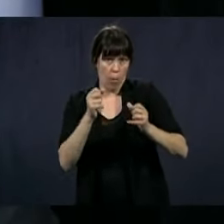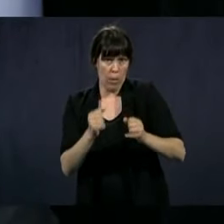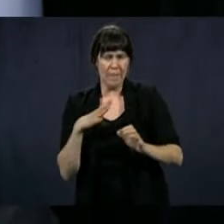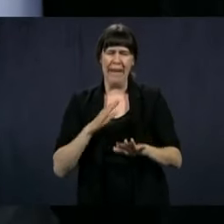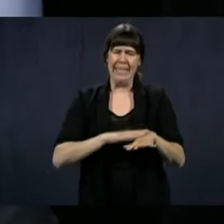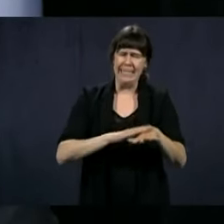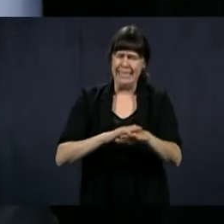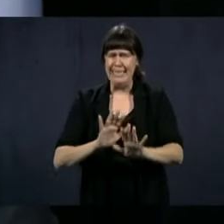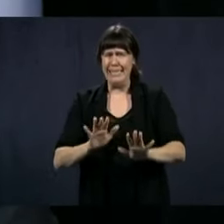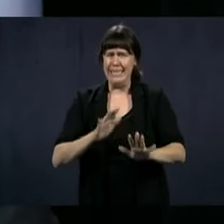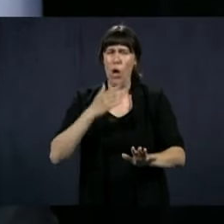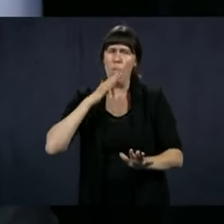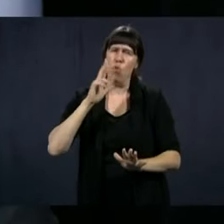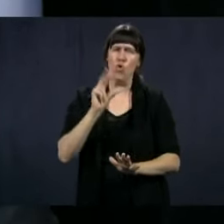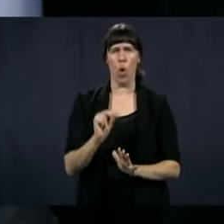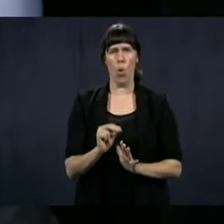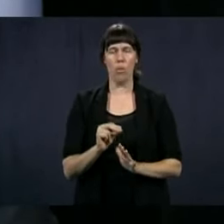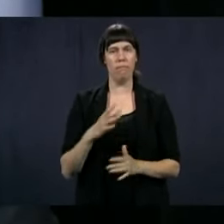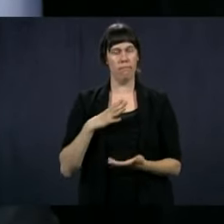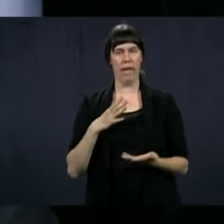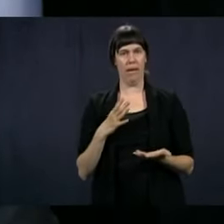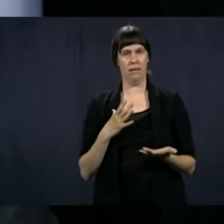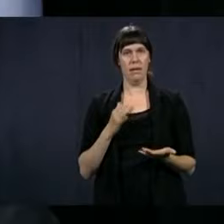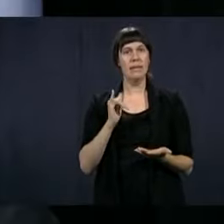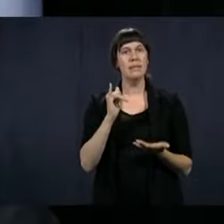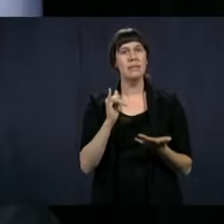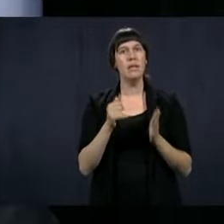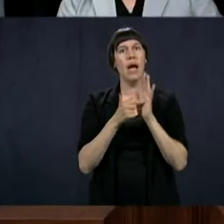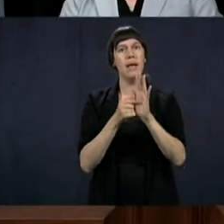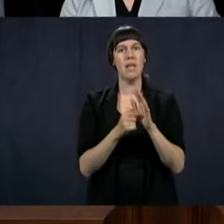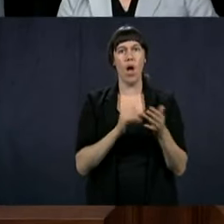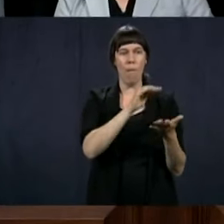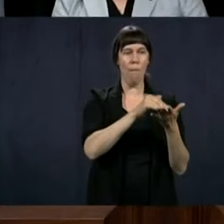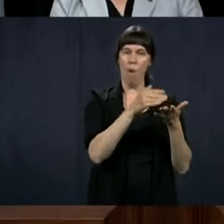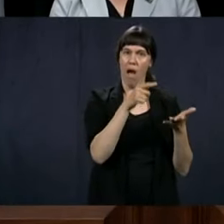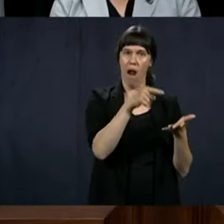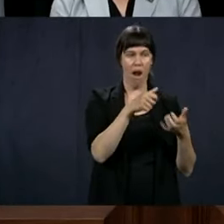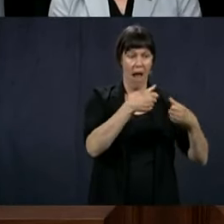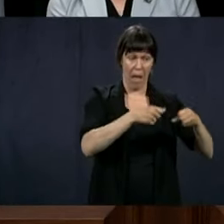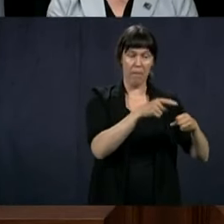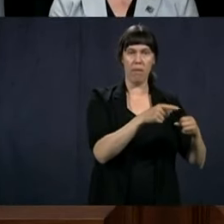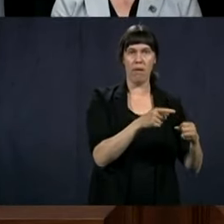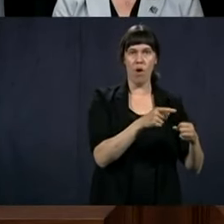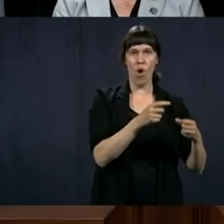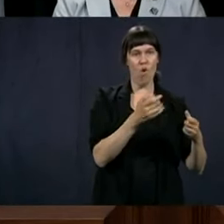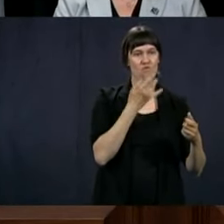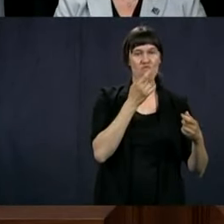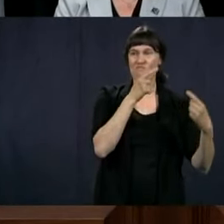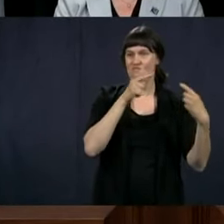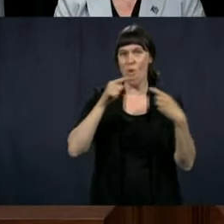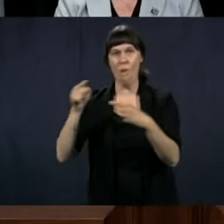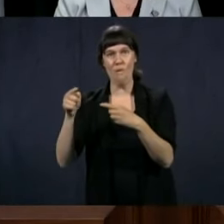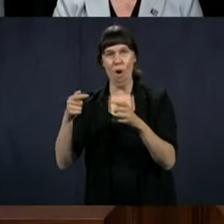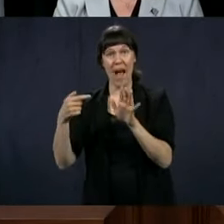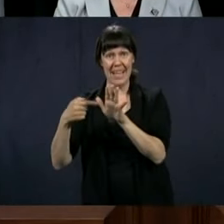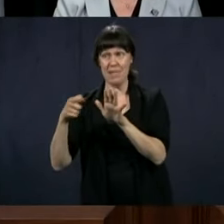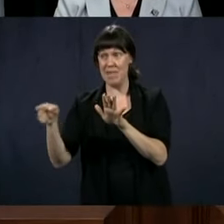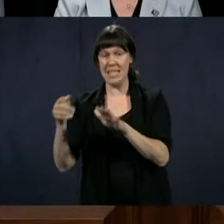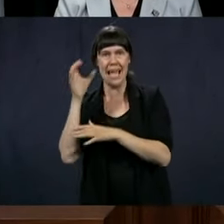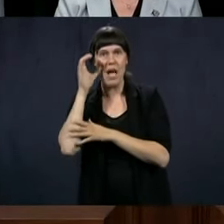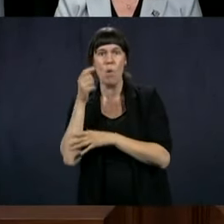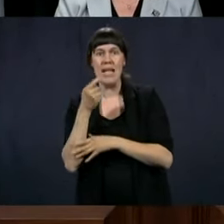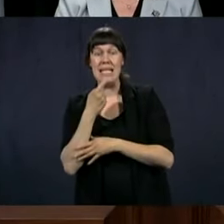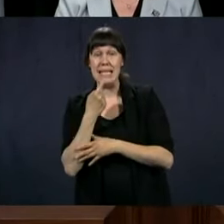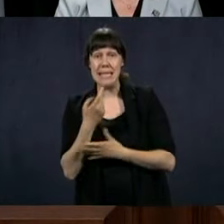So, Montrealers who want to go, for example, to Gaspésie, who do they have to listen to, the politician or Public Health?